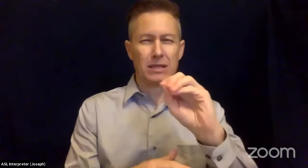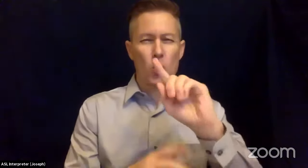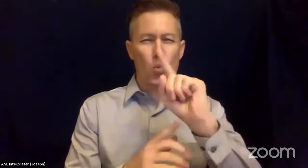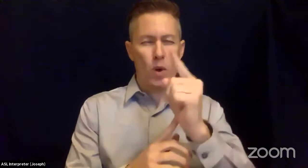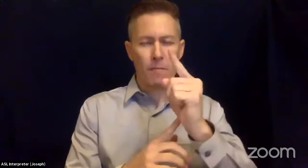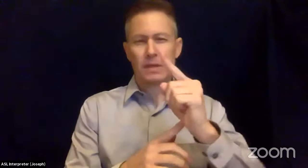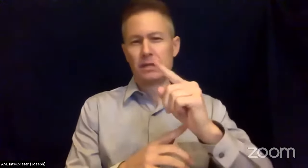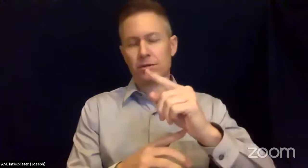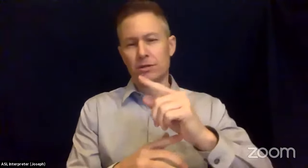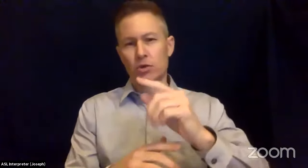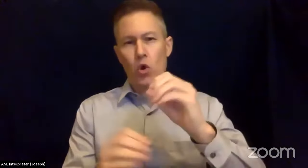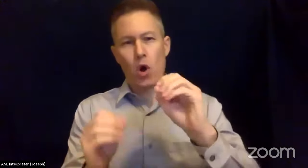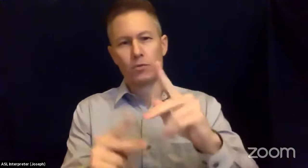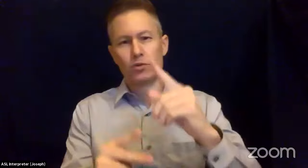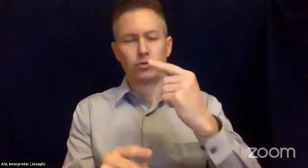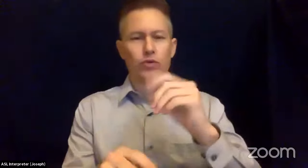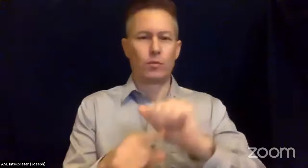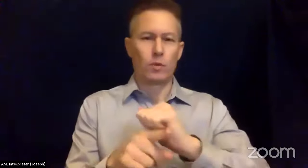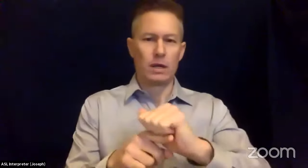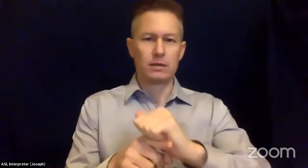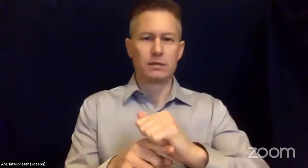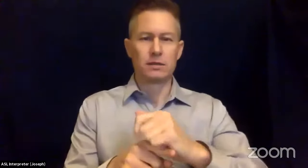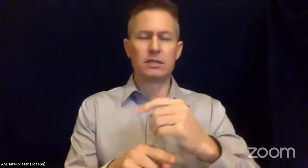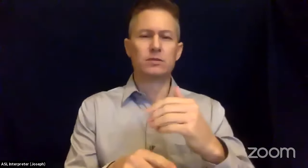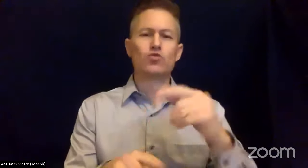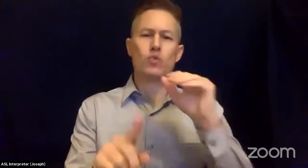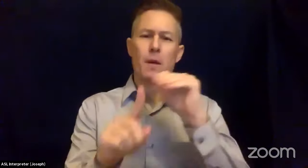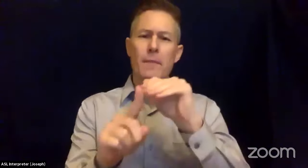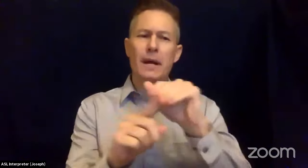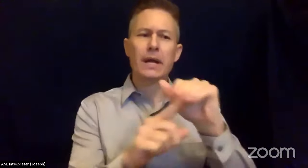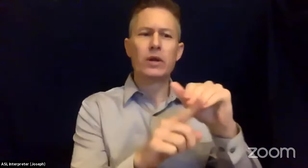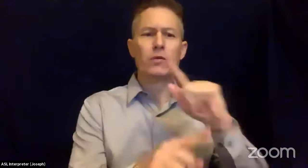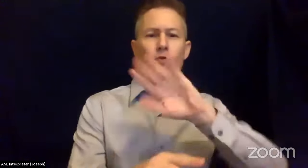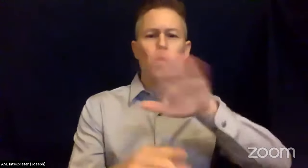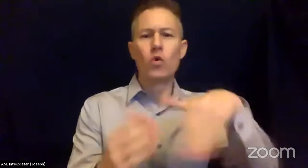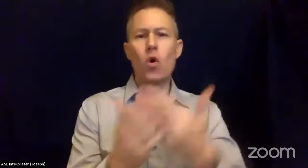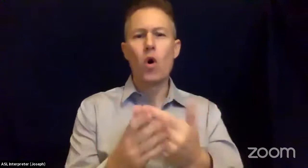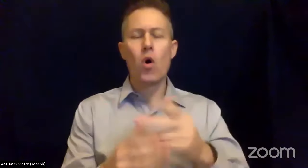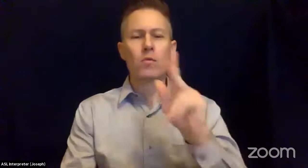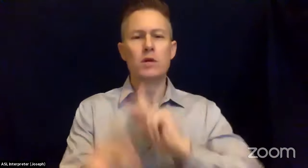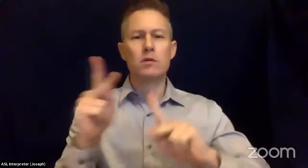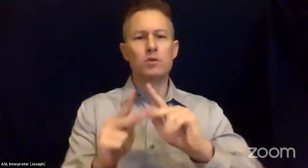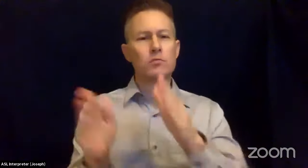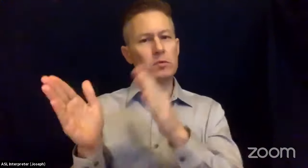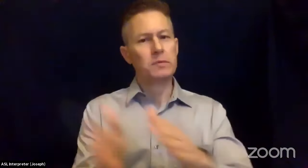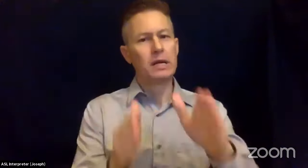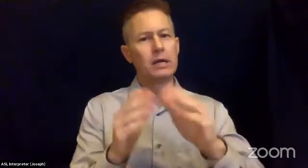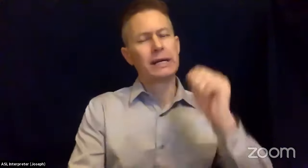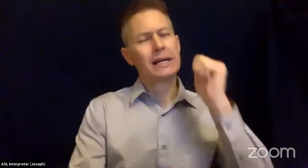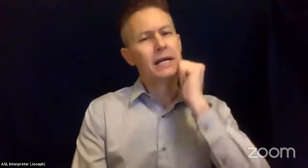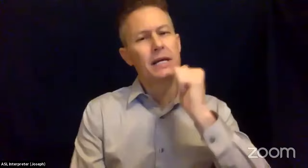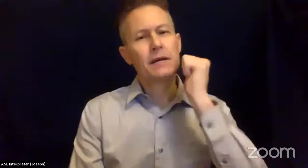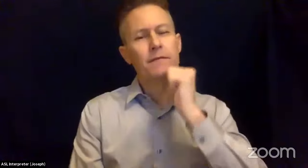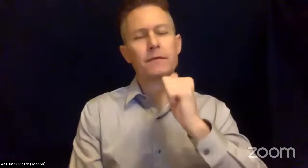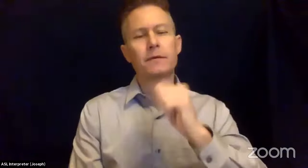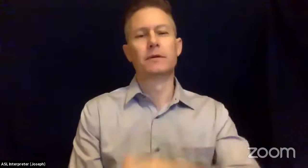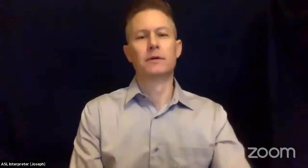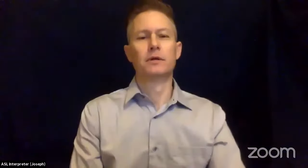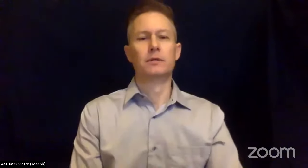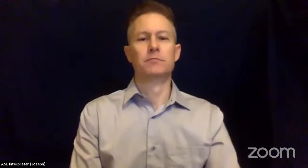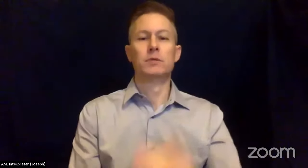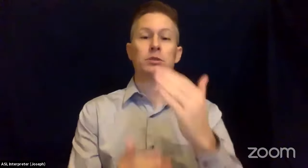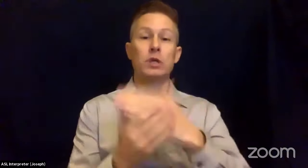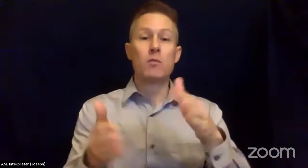ShakeOut is a reminder for all of us to be prepared every day. Some ways that you can prepare